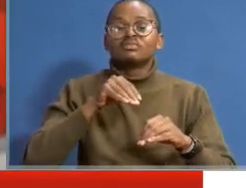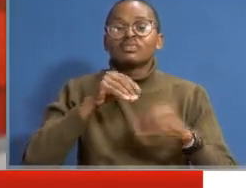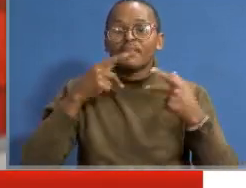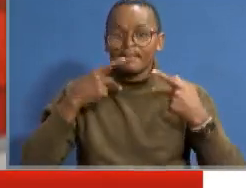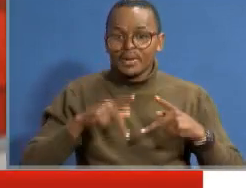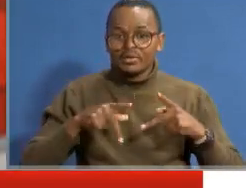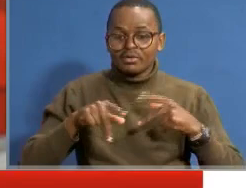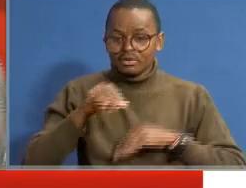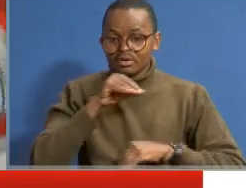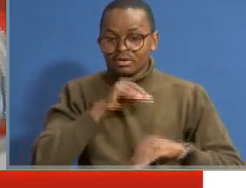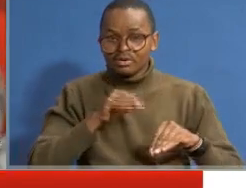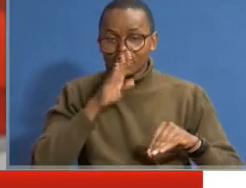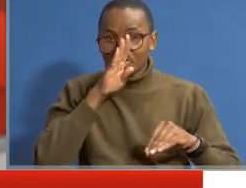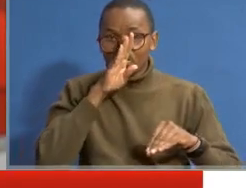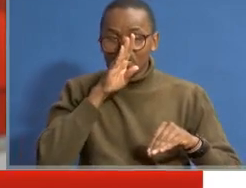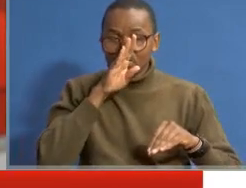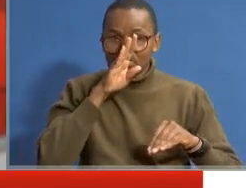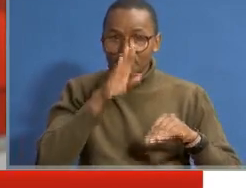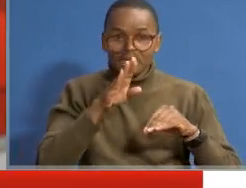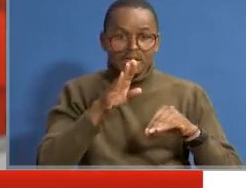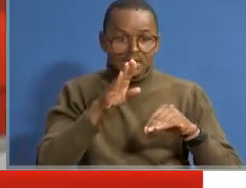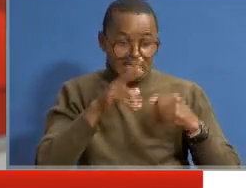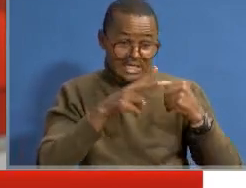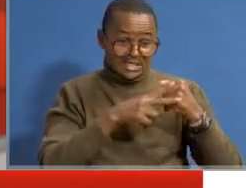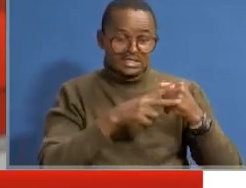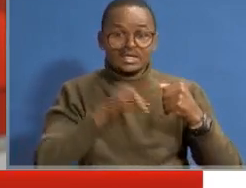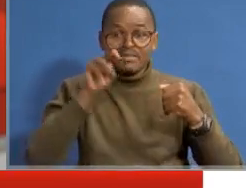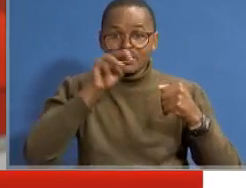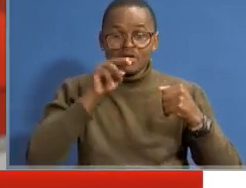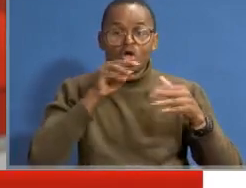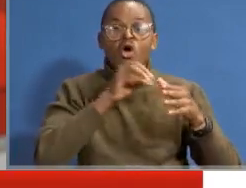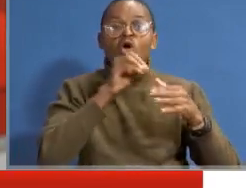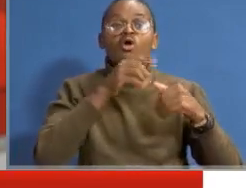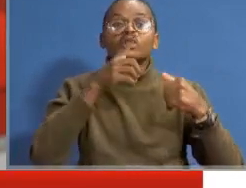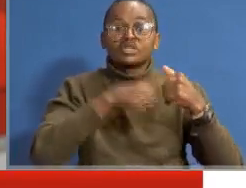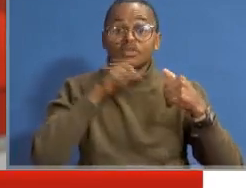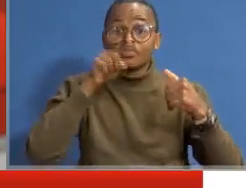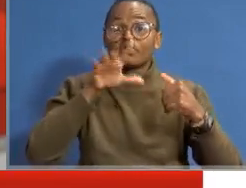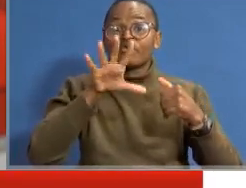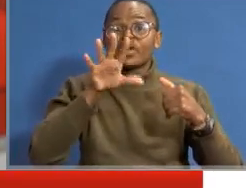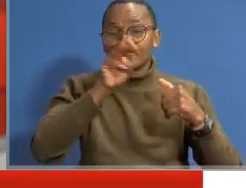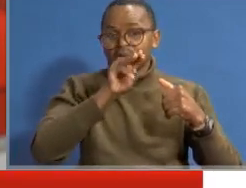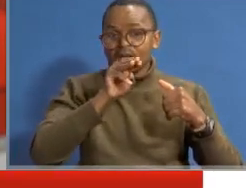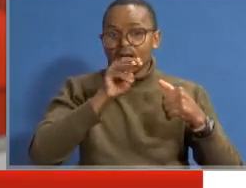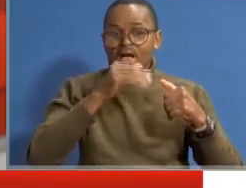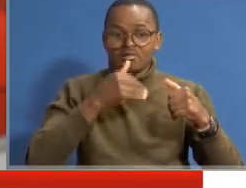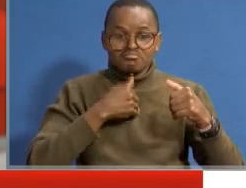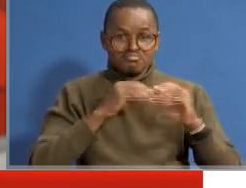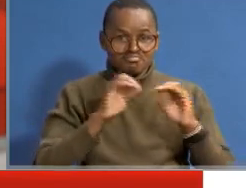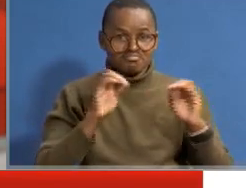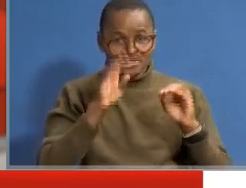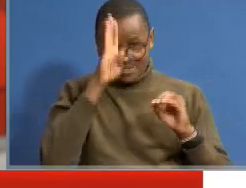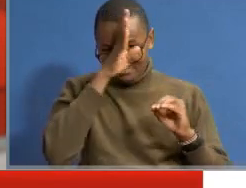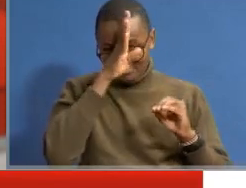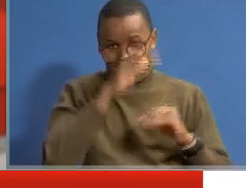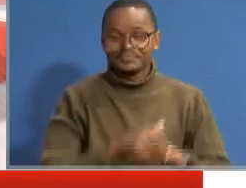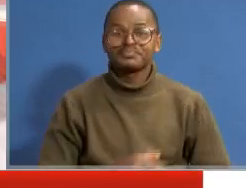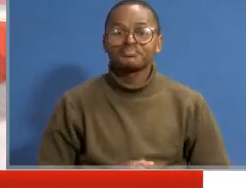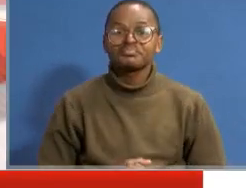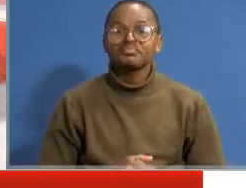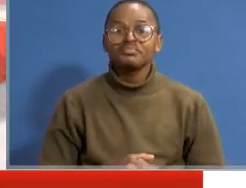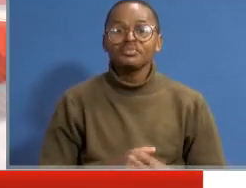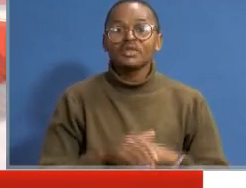persons with disability will be about 7 million or 6.5 million. I have no doubt. And you'll prove me. Now,